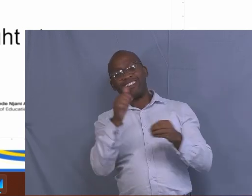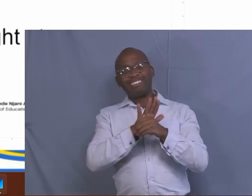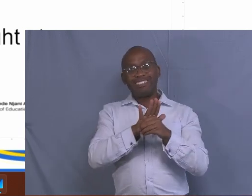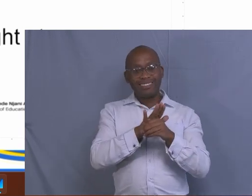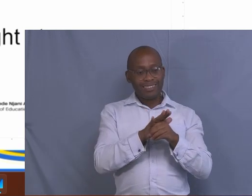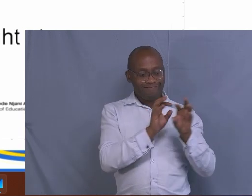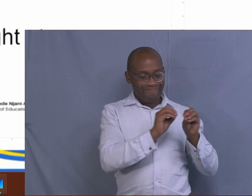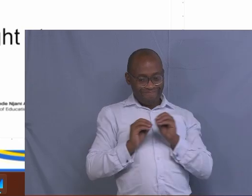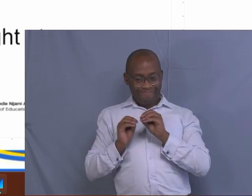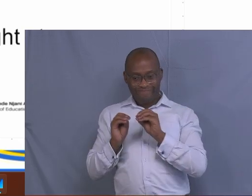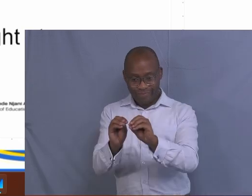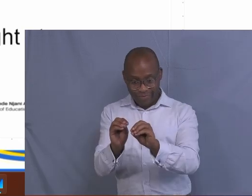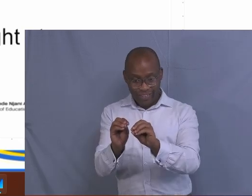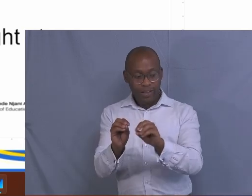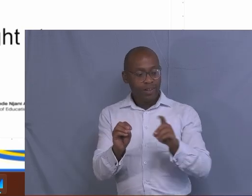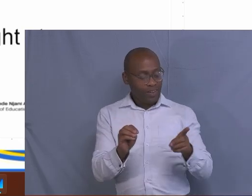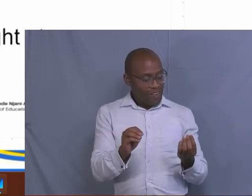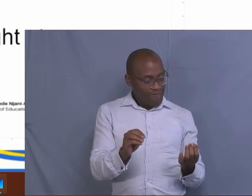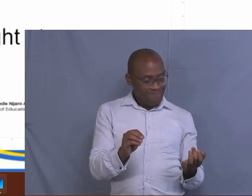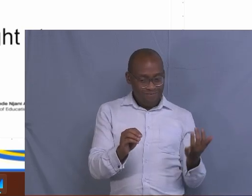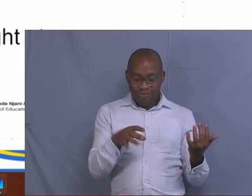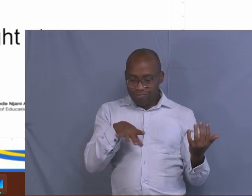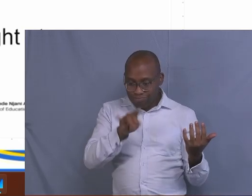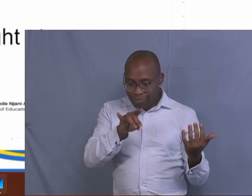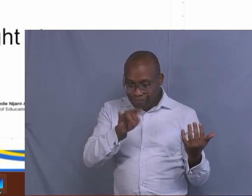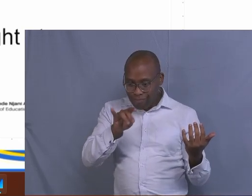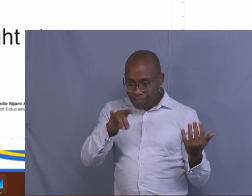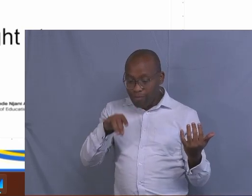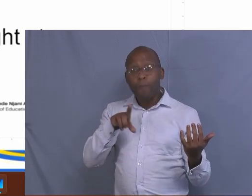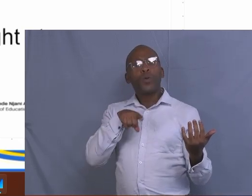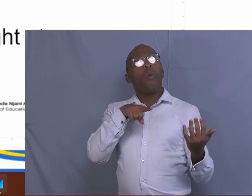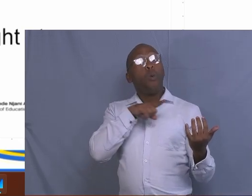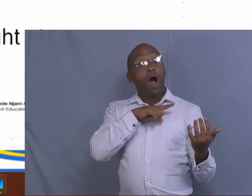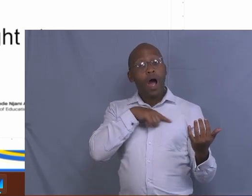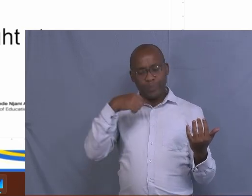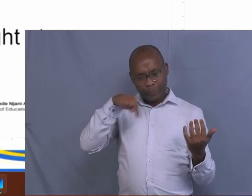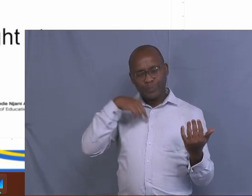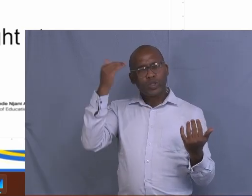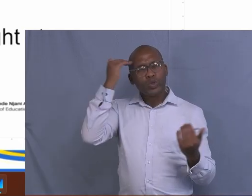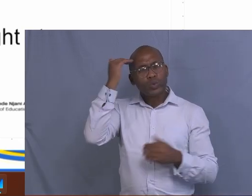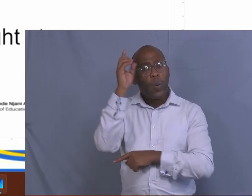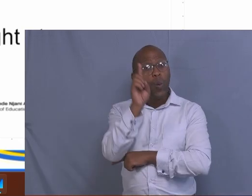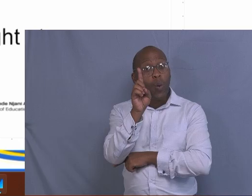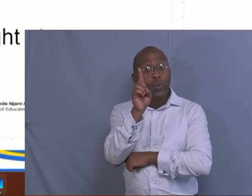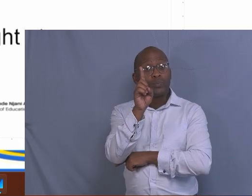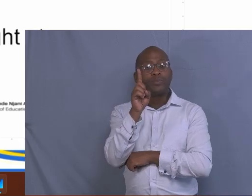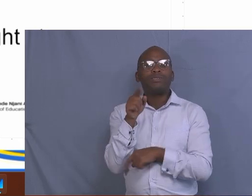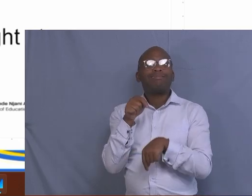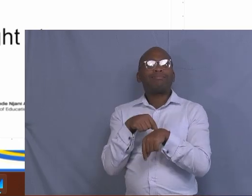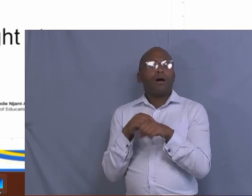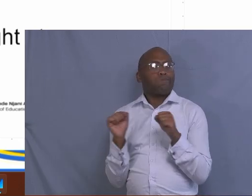available in times of slow growth, especially in winter season. You know that there is a shortage of feed.